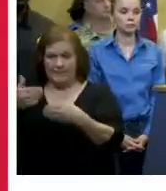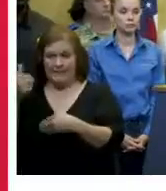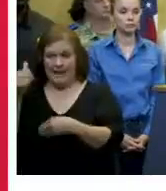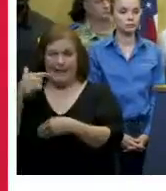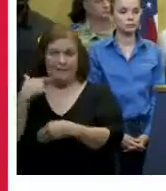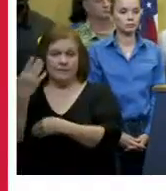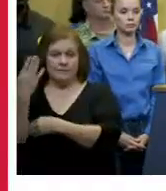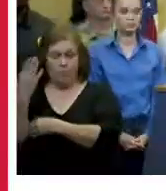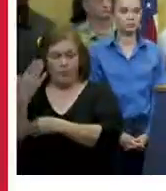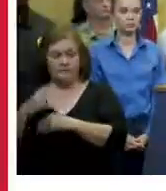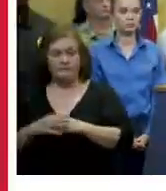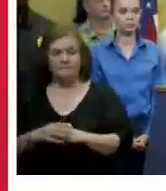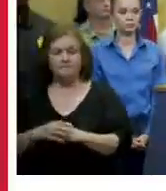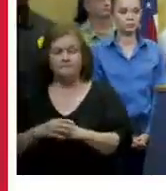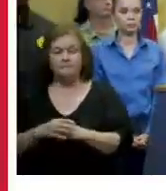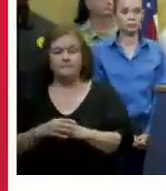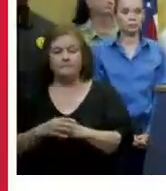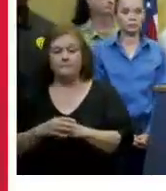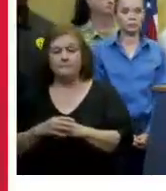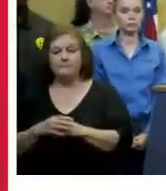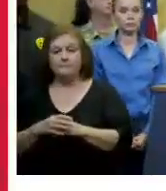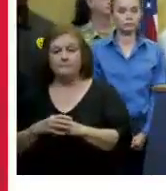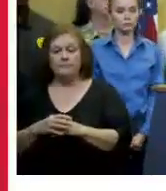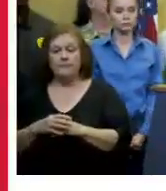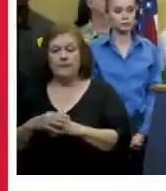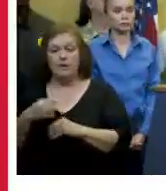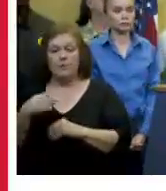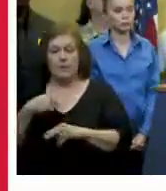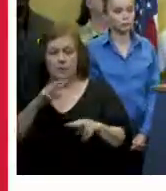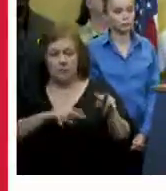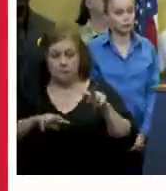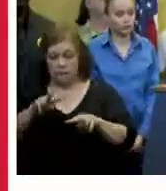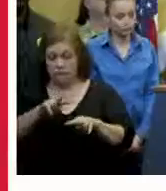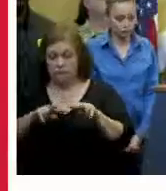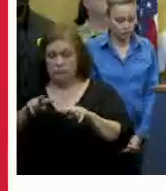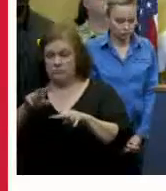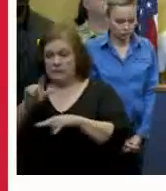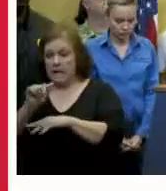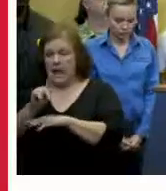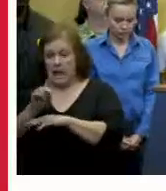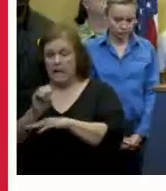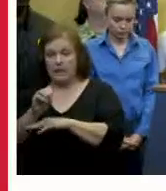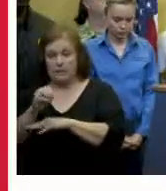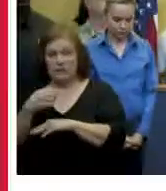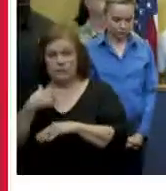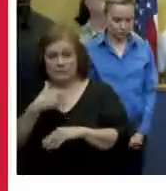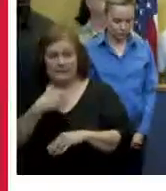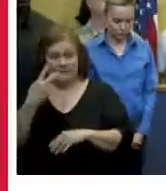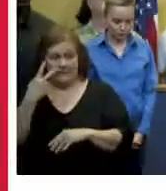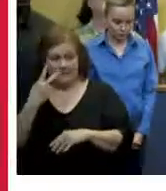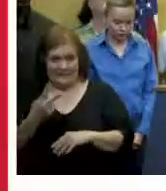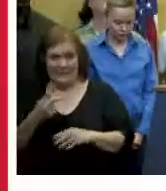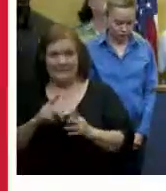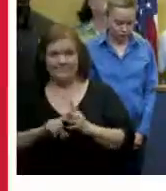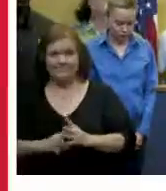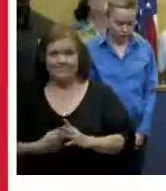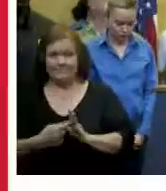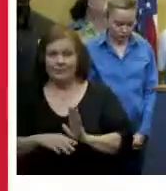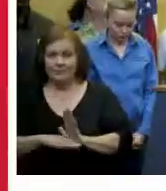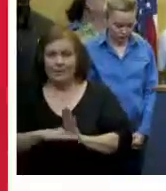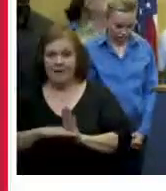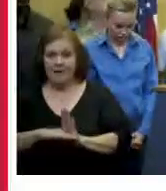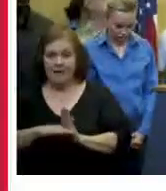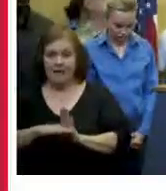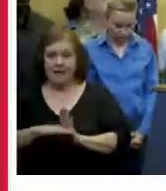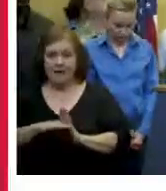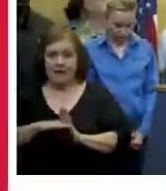morning additionally this morning in monitoring the lake levels we recognize that the lake we're starting to see a rise and so